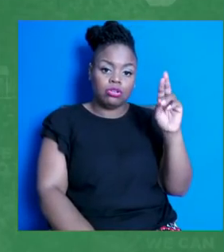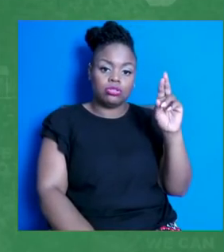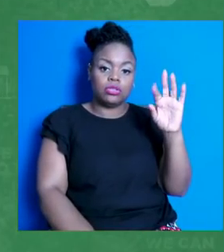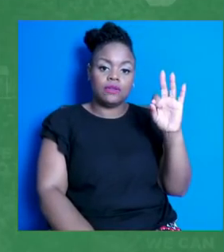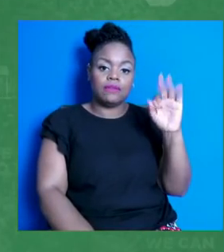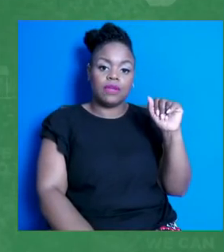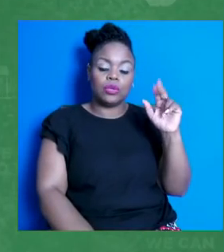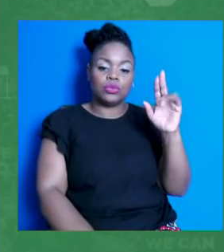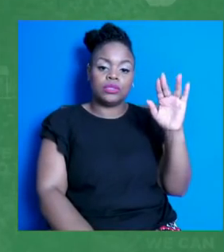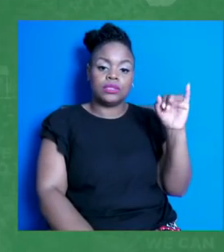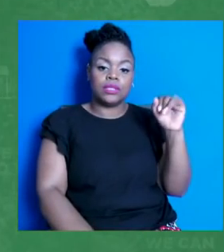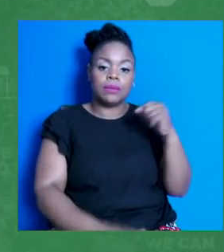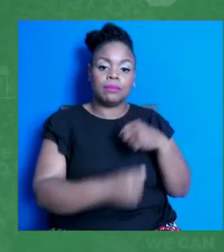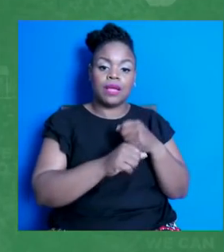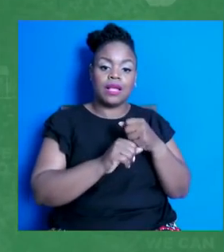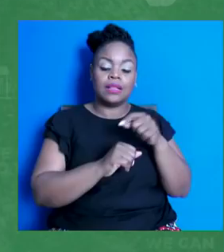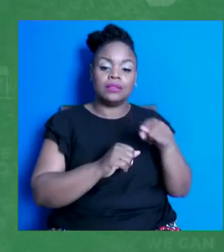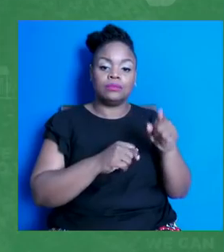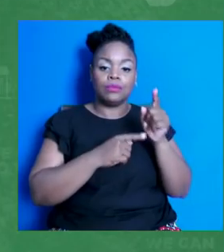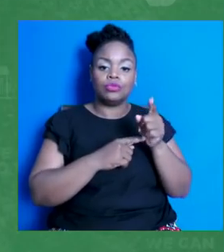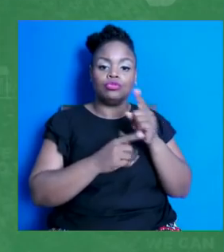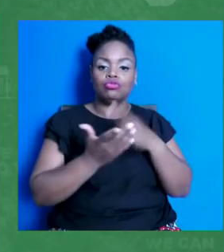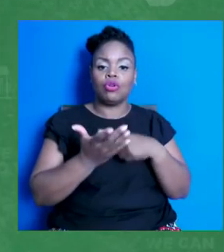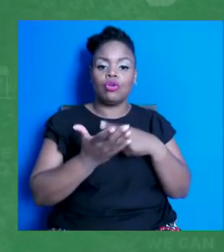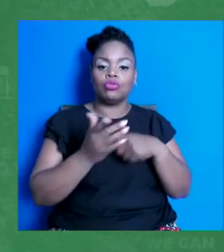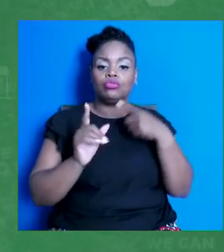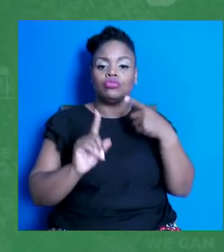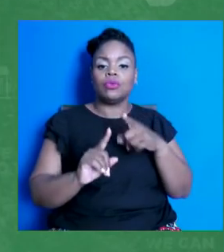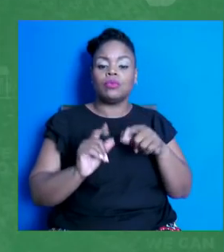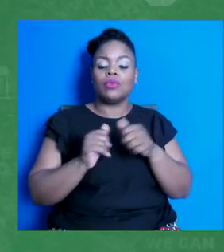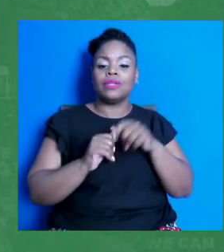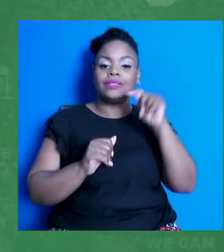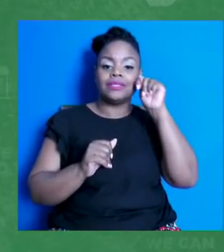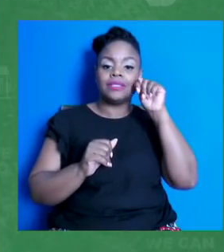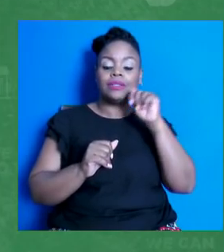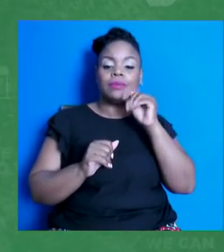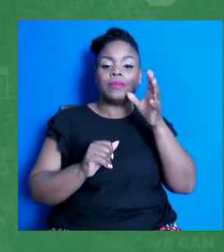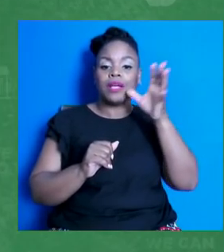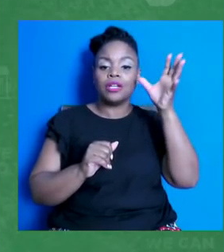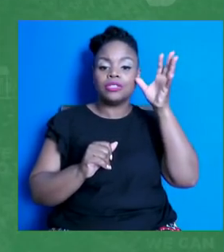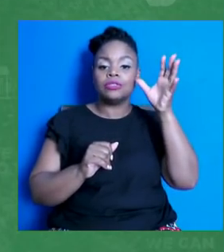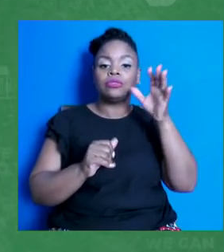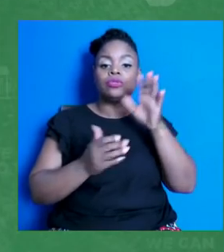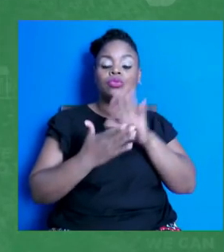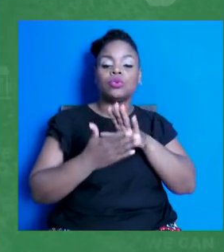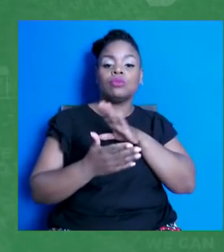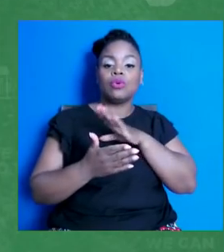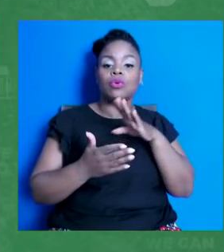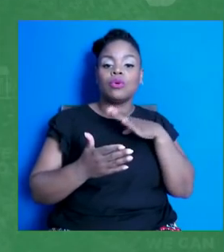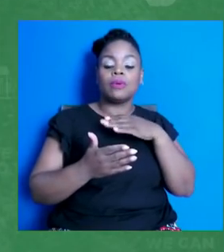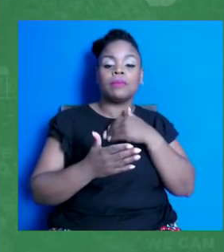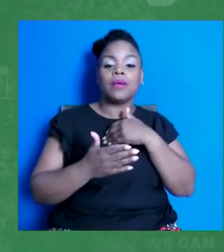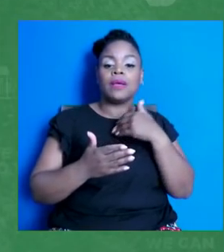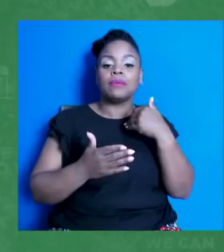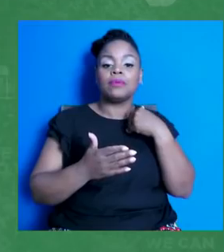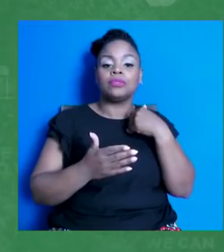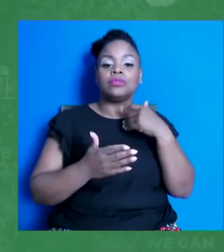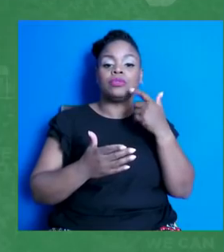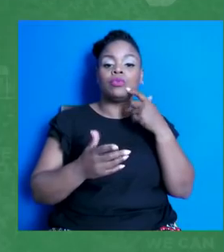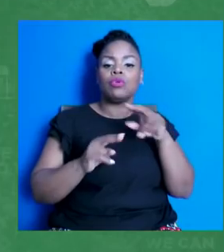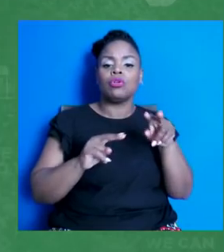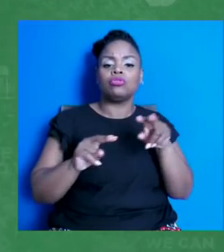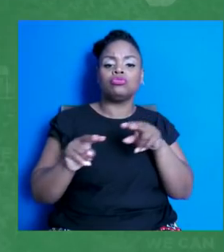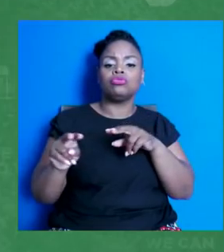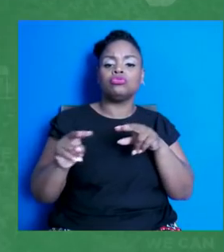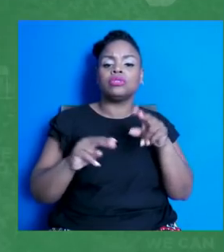talk directly to teens, parents, and school board members who are watching on what we are seeing firsthand and what action is needed.